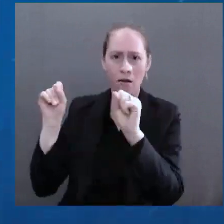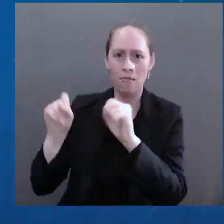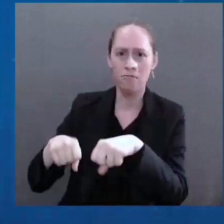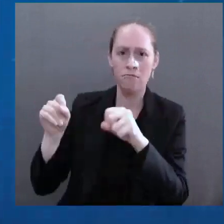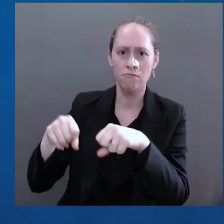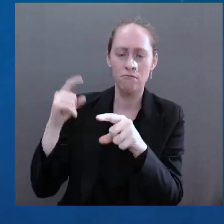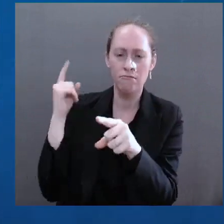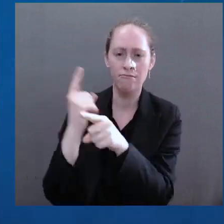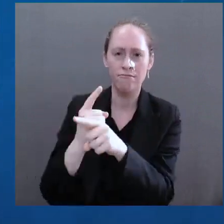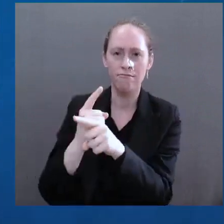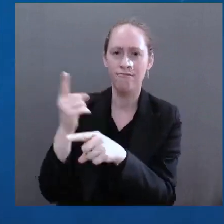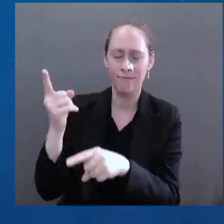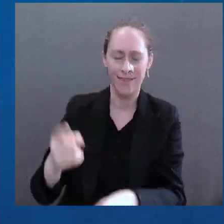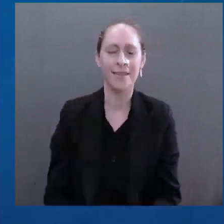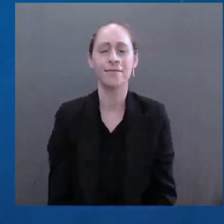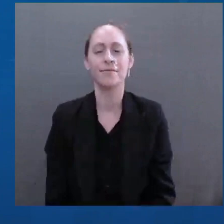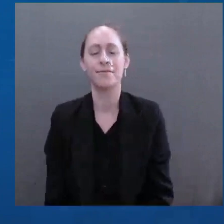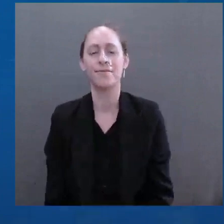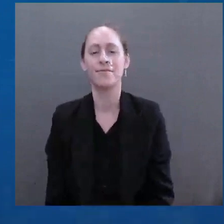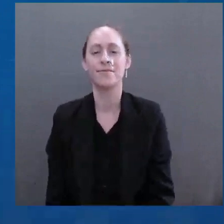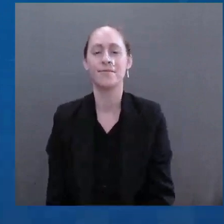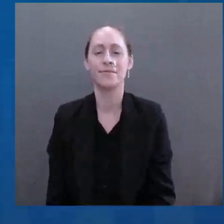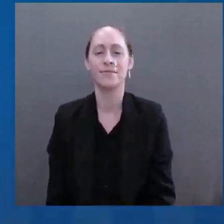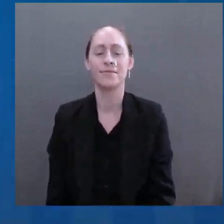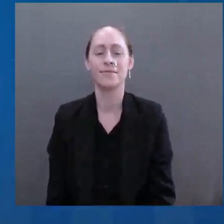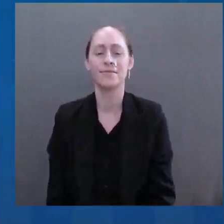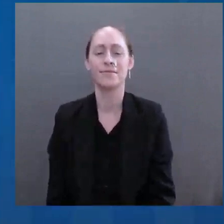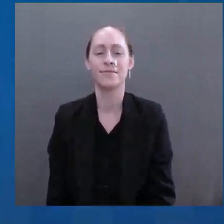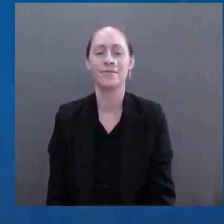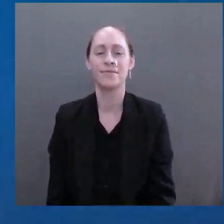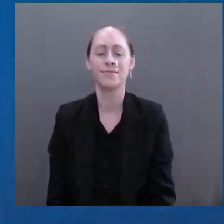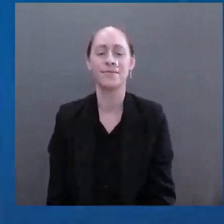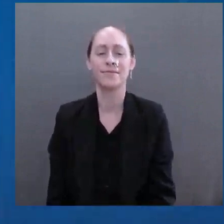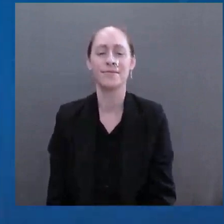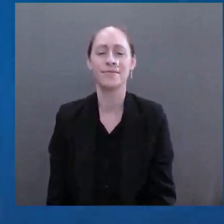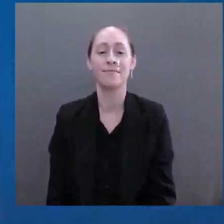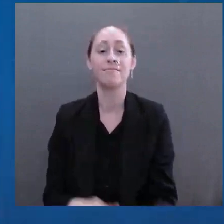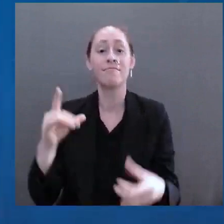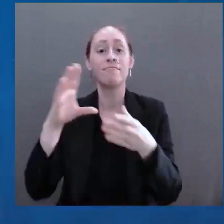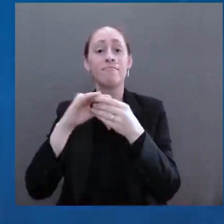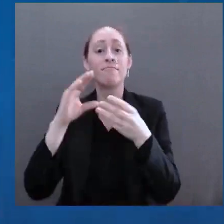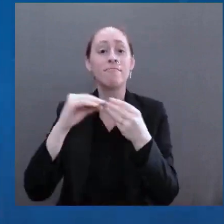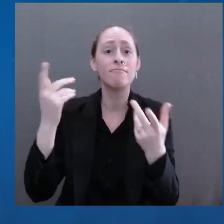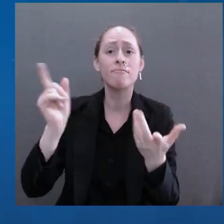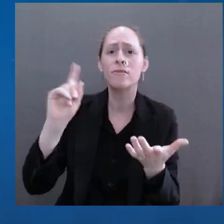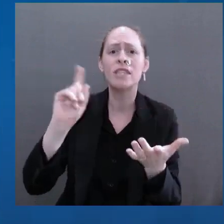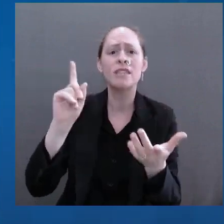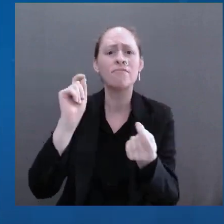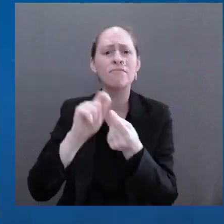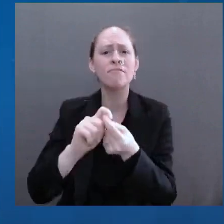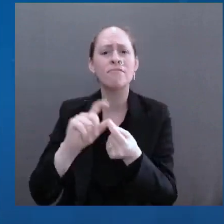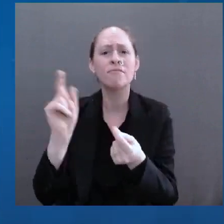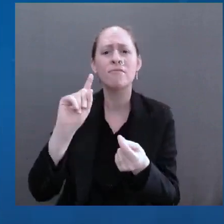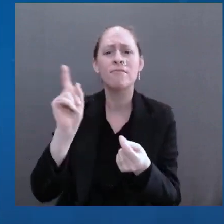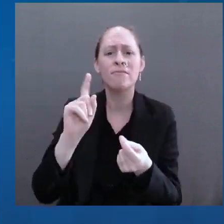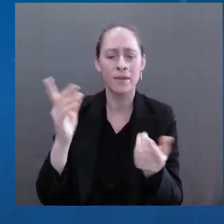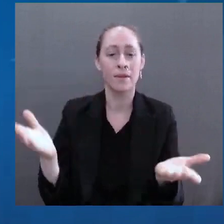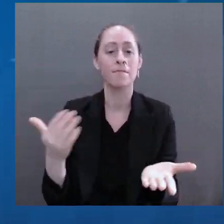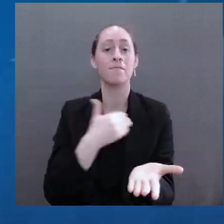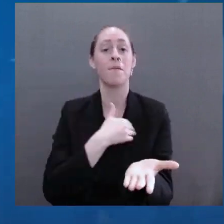of 1979. It was a message about the power, the power of faith,